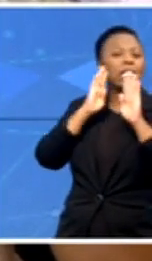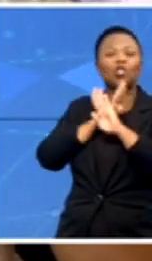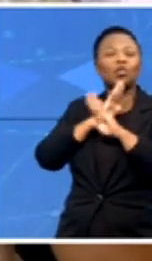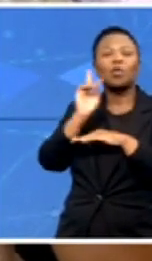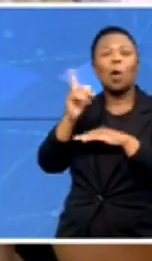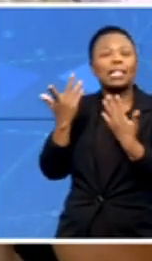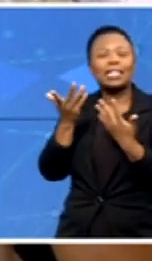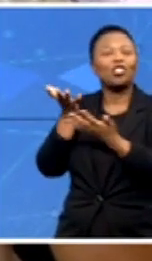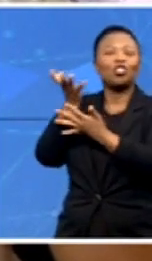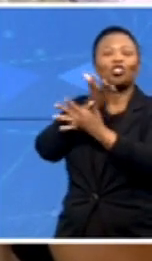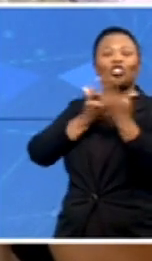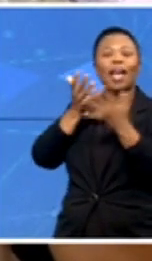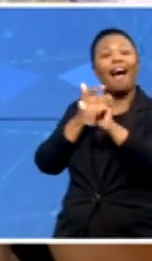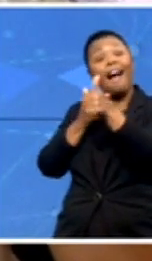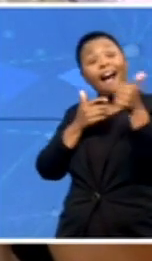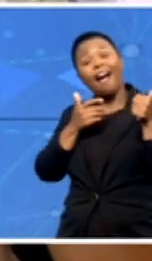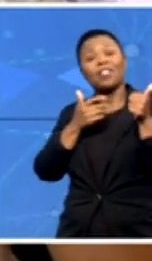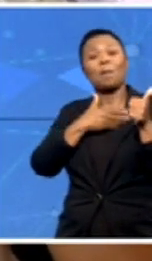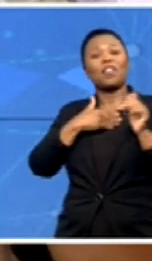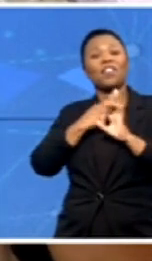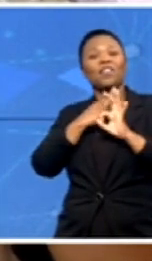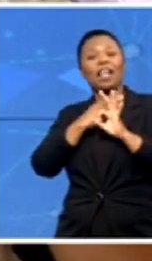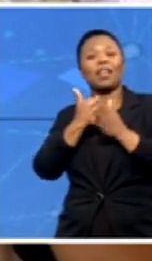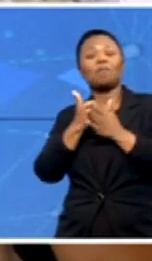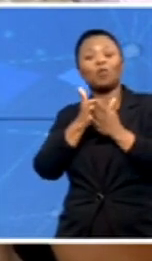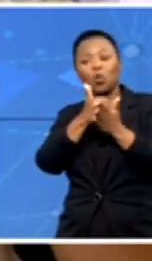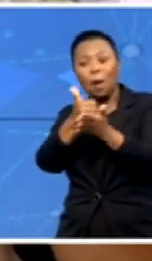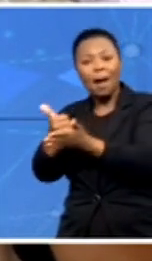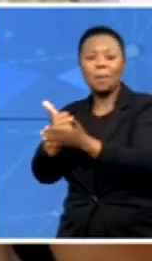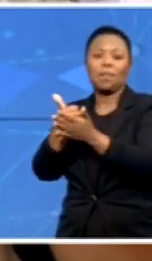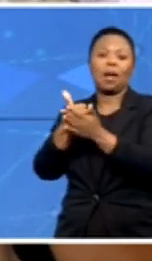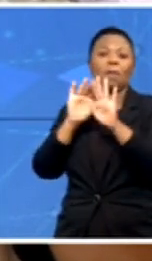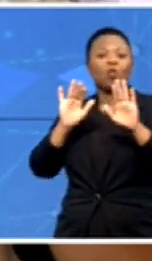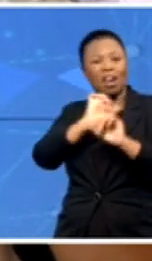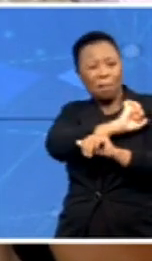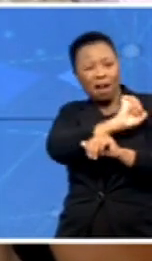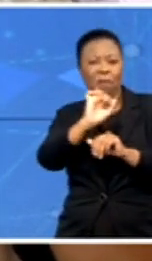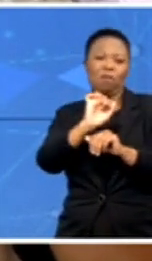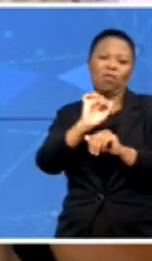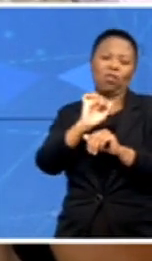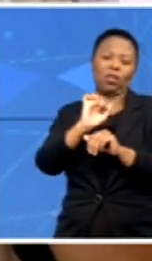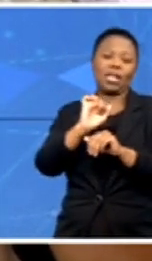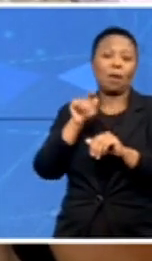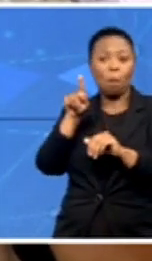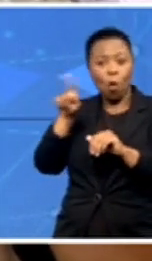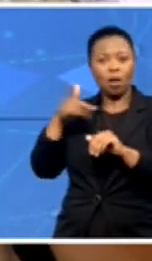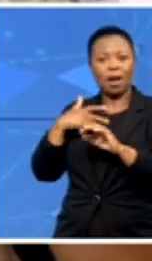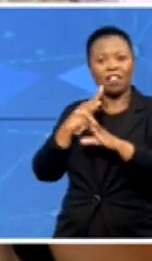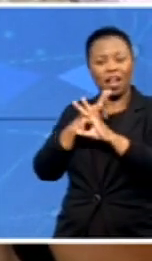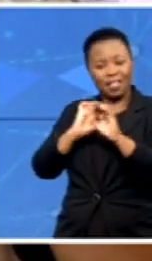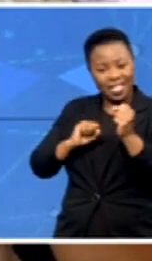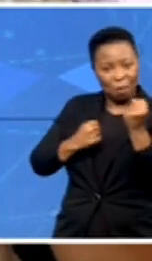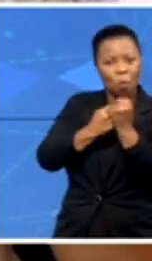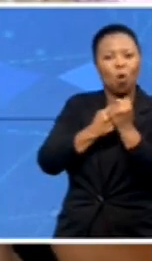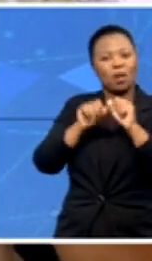assist their children to, to be a driving force behind it all so that their children can also try